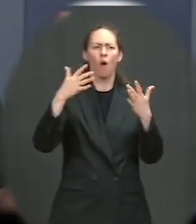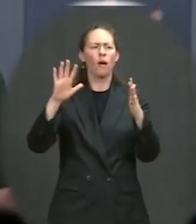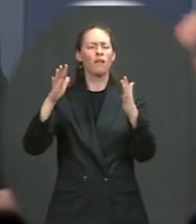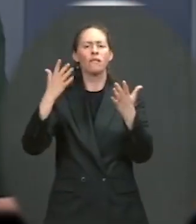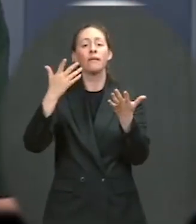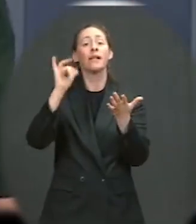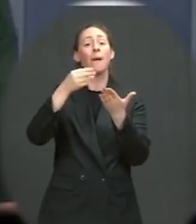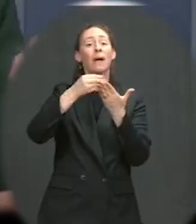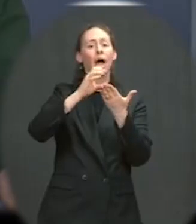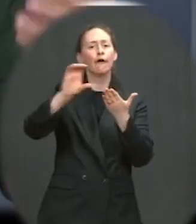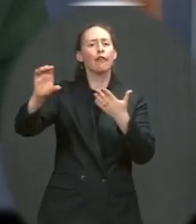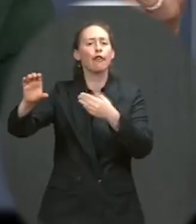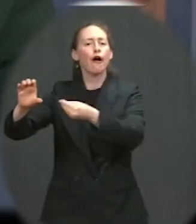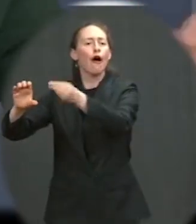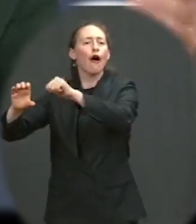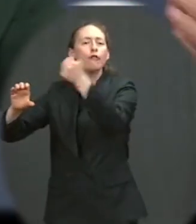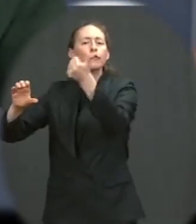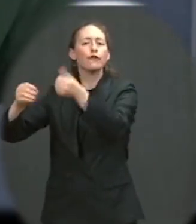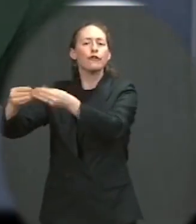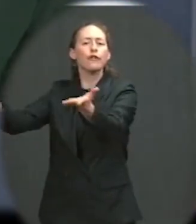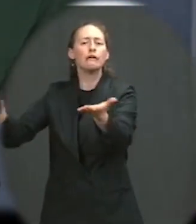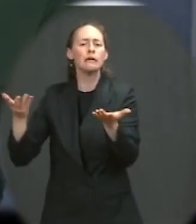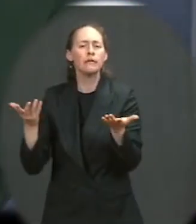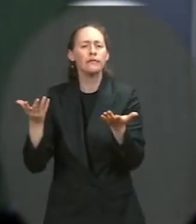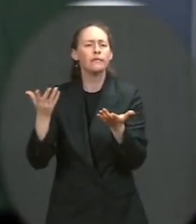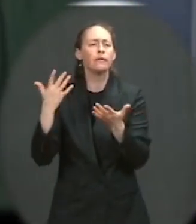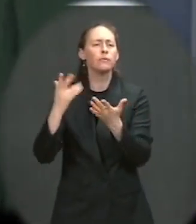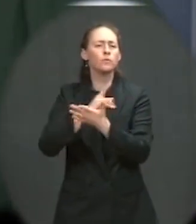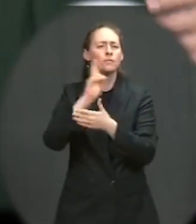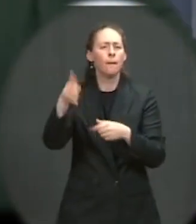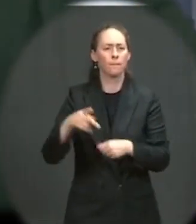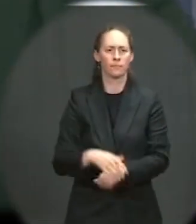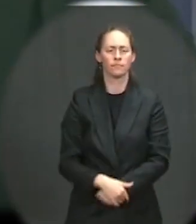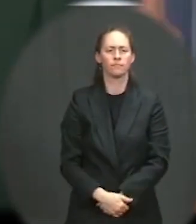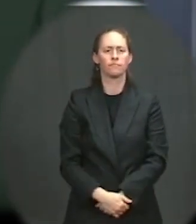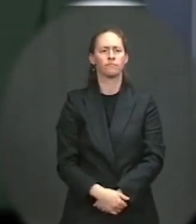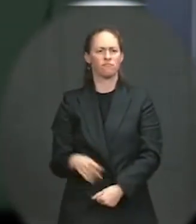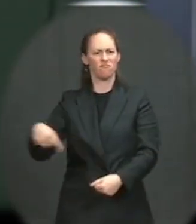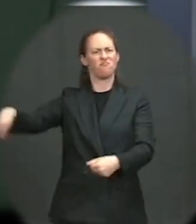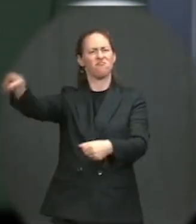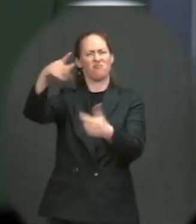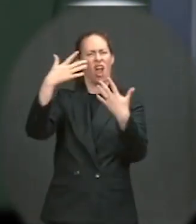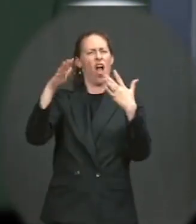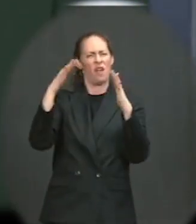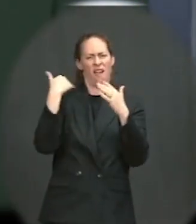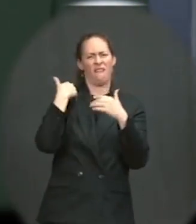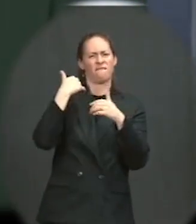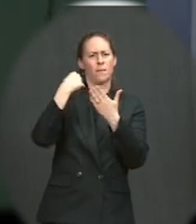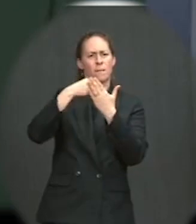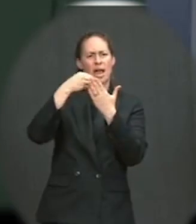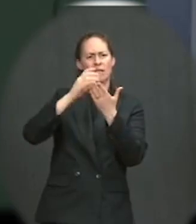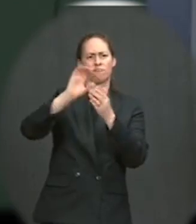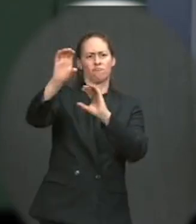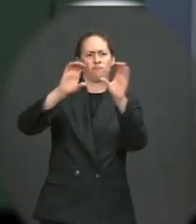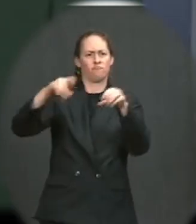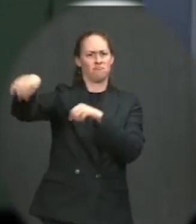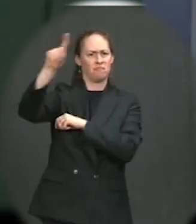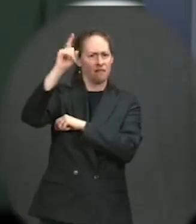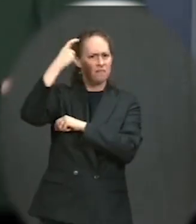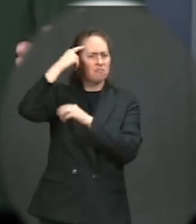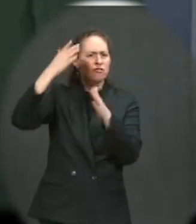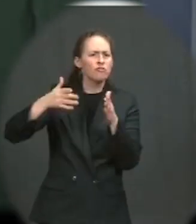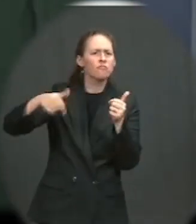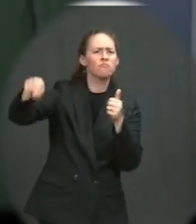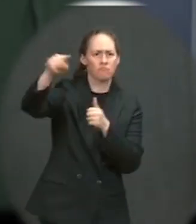to state and local governments. One of the authorities they could always have taken was to ensure there were more cops on the beat, more police in place.